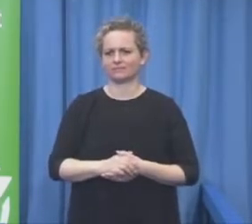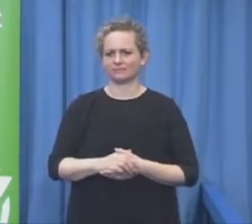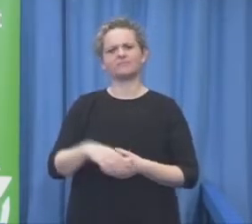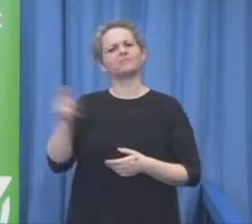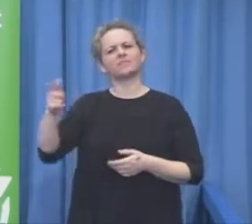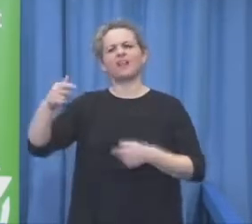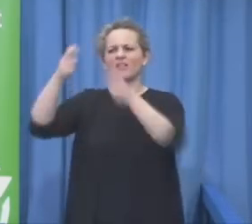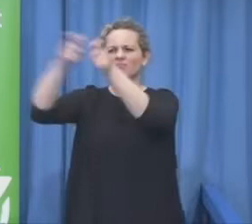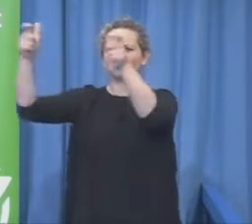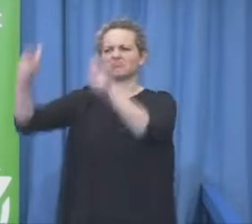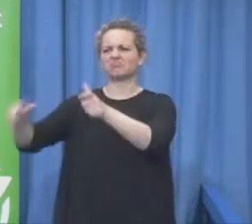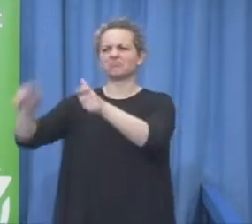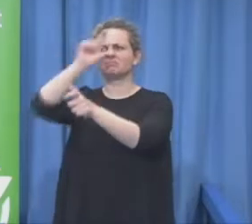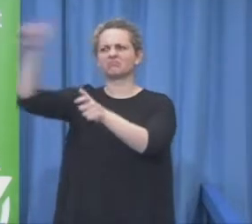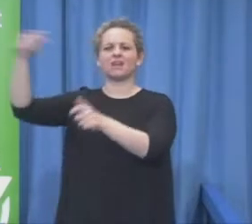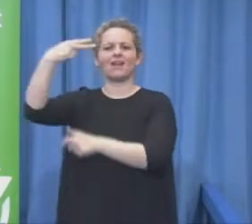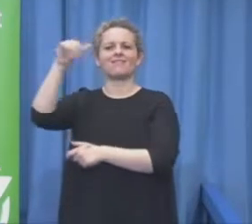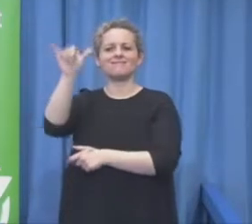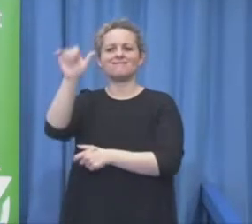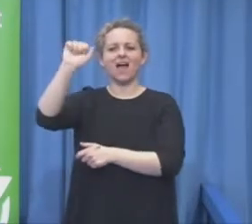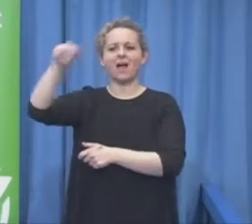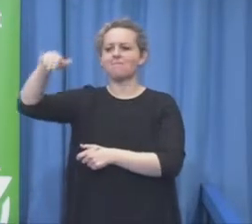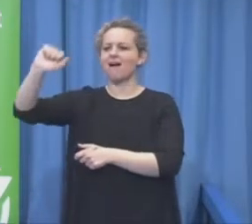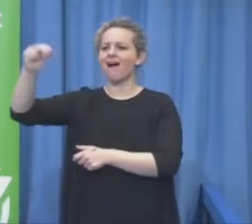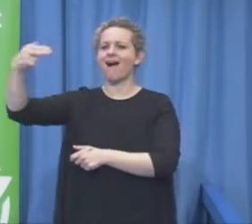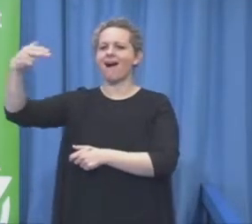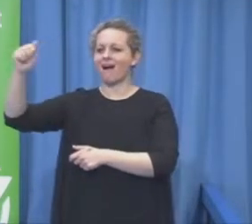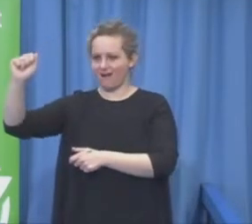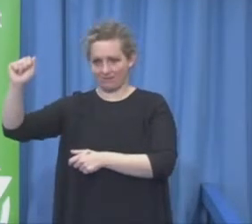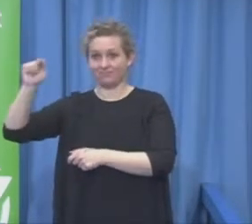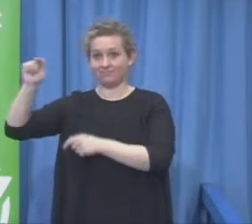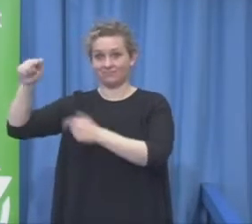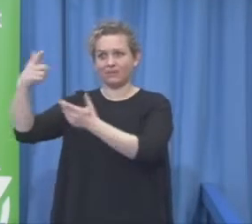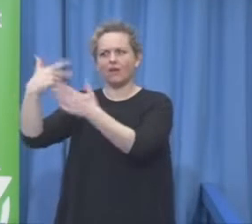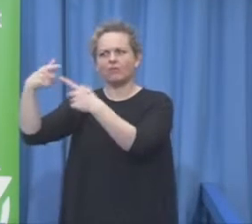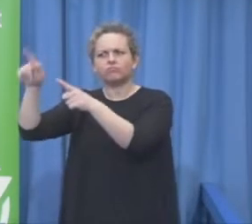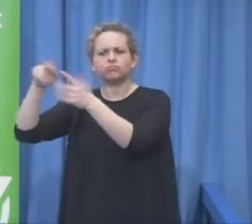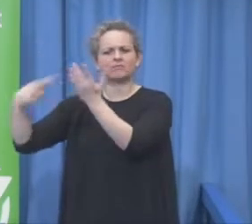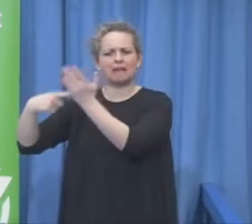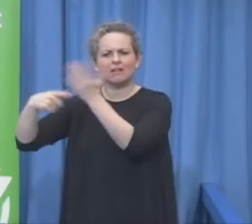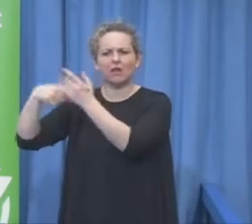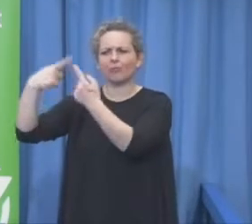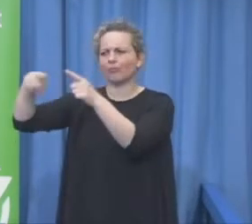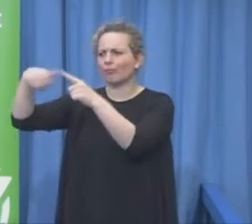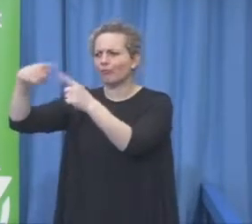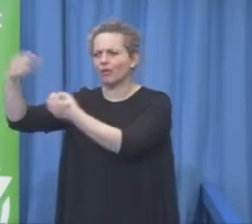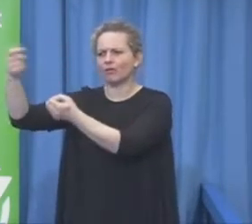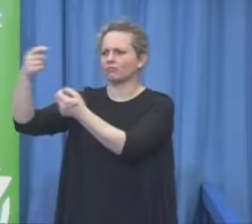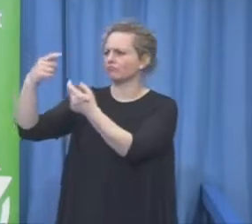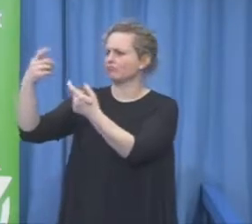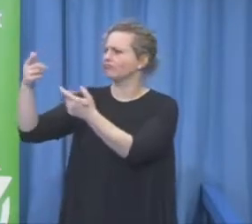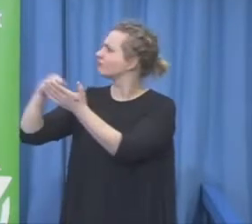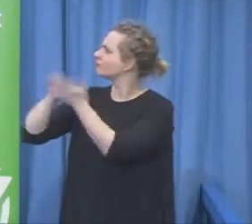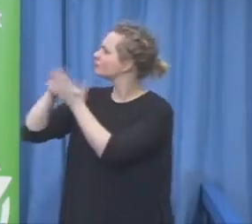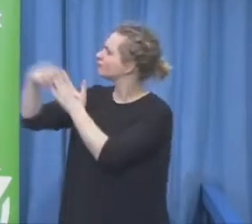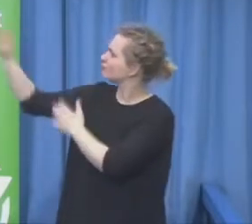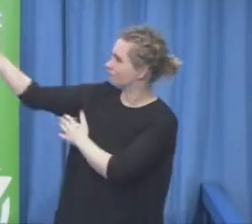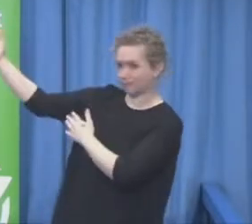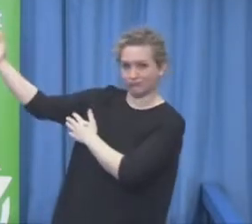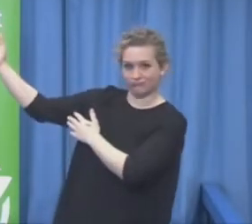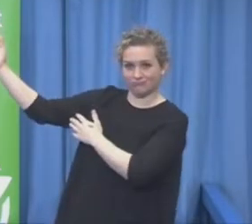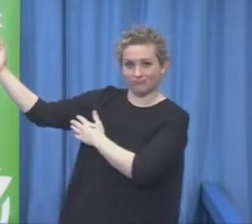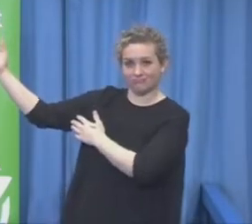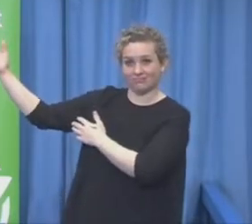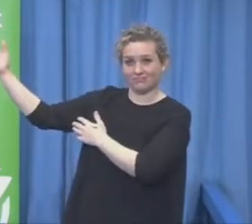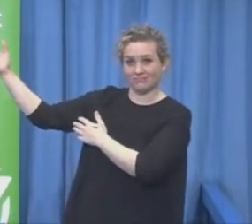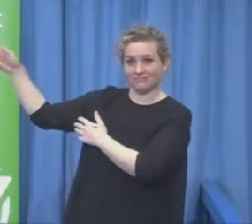well this is made in Taiwan the first three no good color that we put on them yeah like